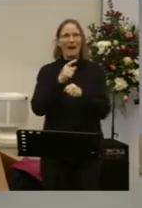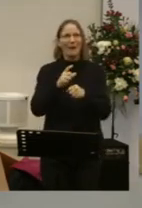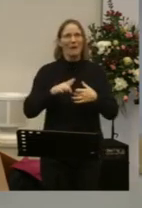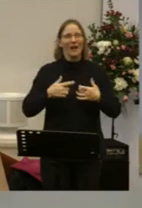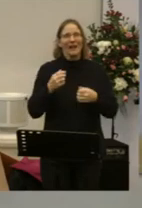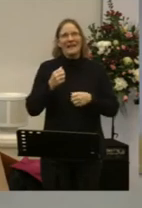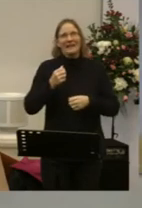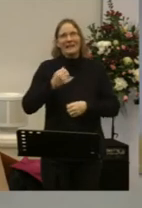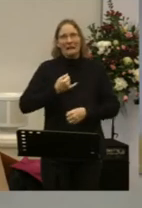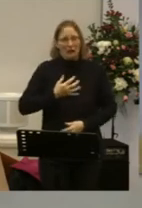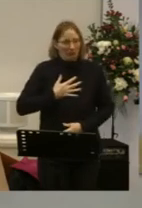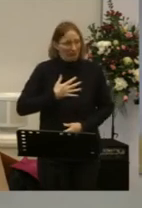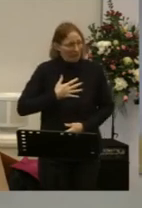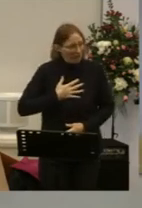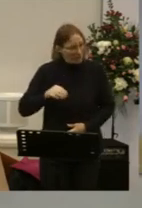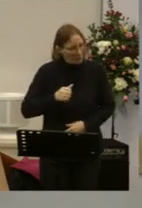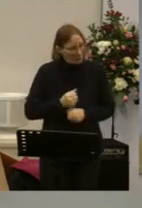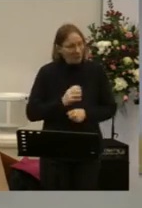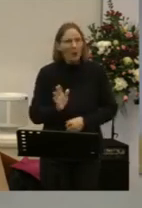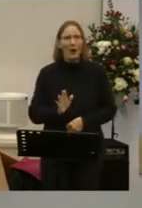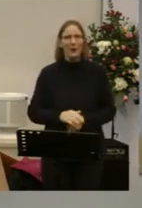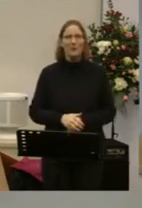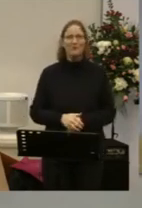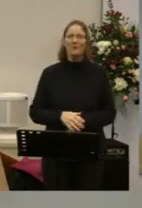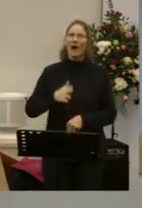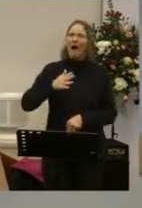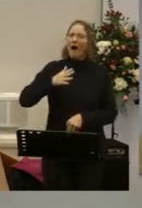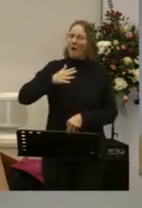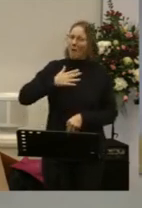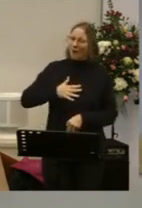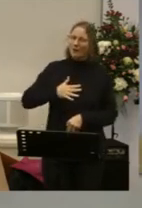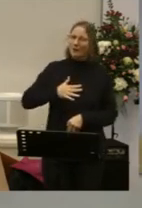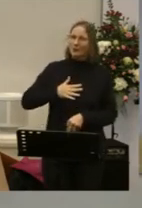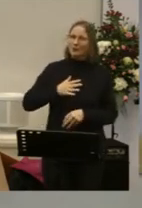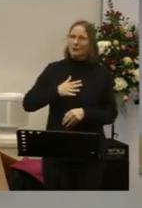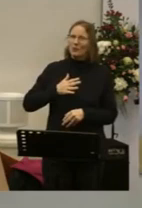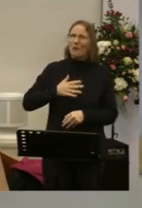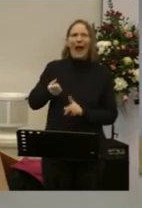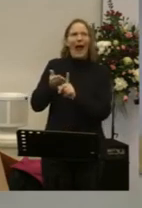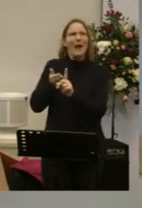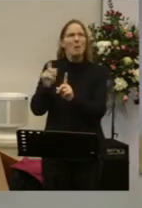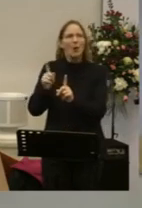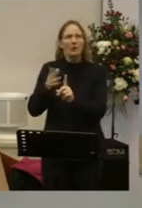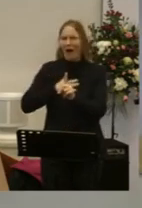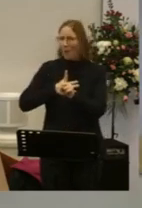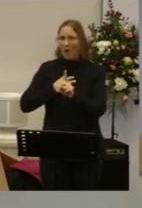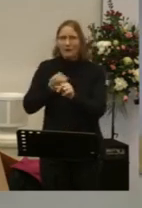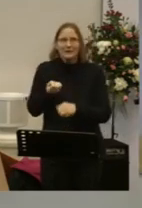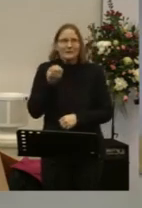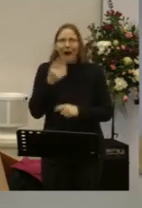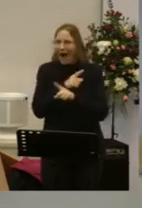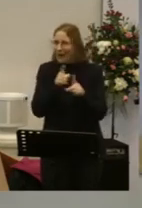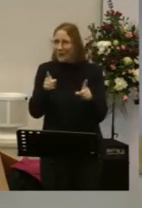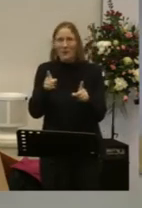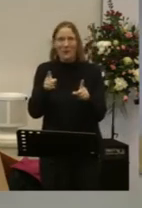isn't what we're going to be looking at This morning I instead want I want to enthuse us about our faith